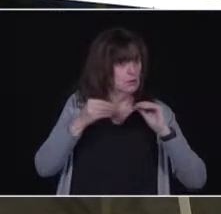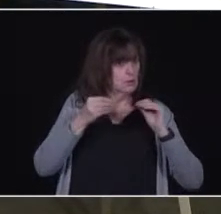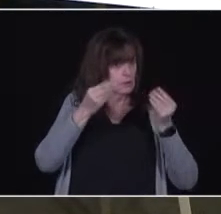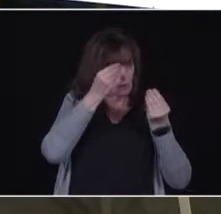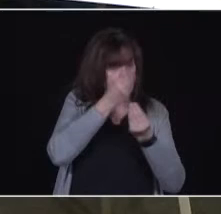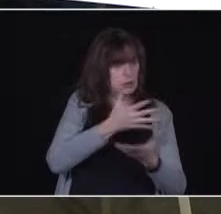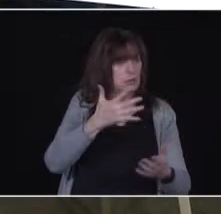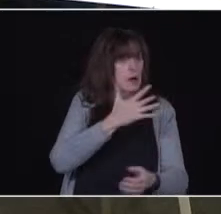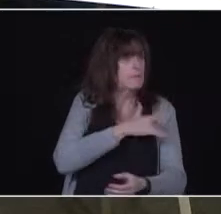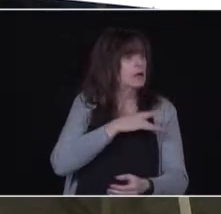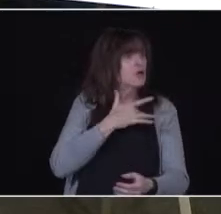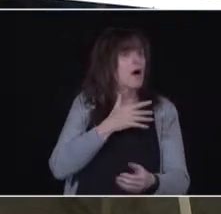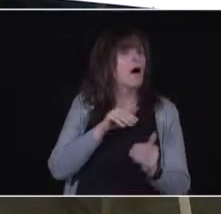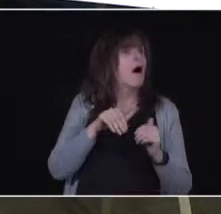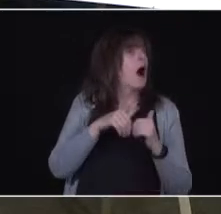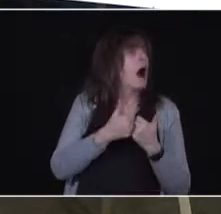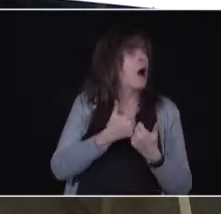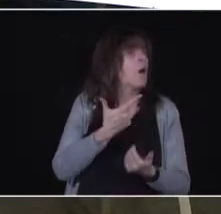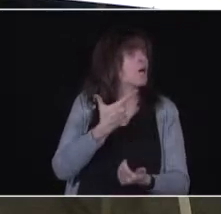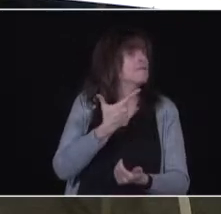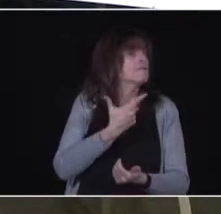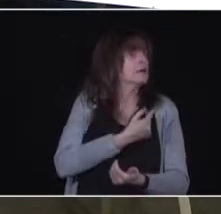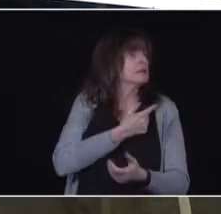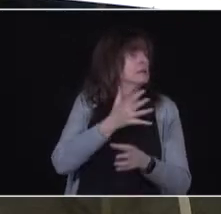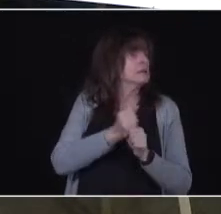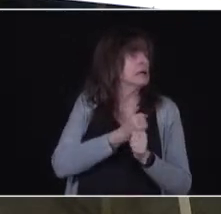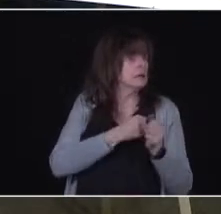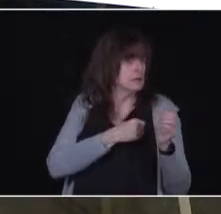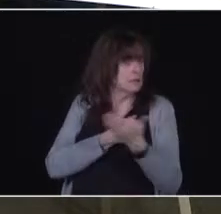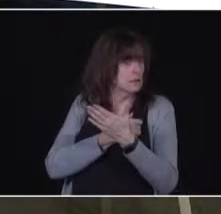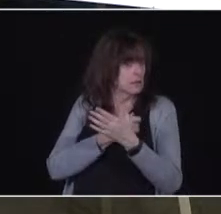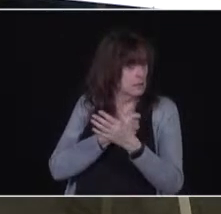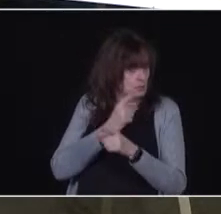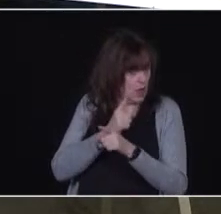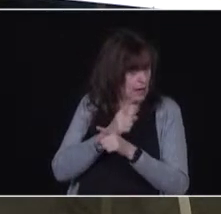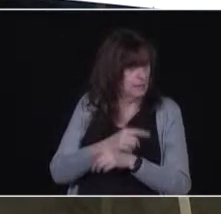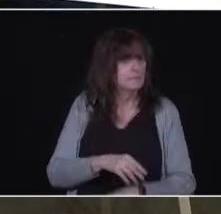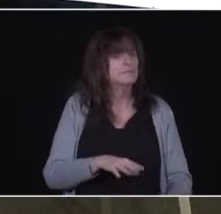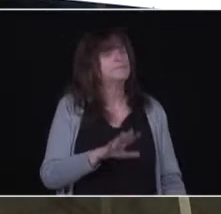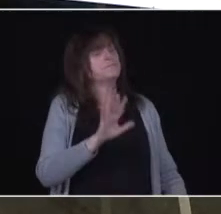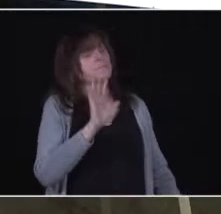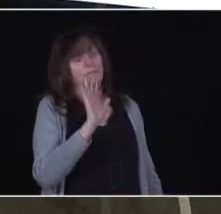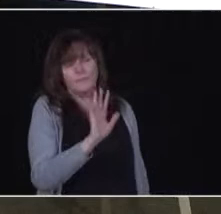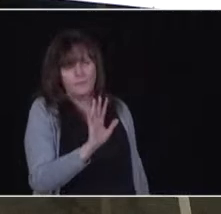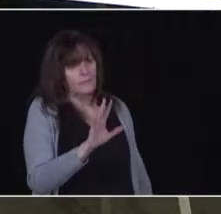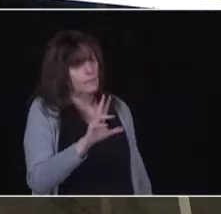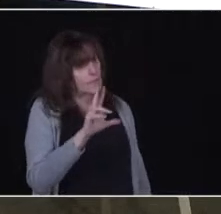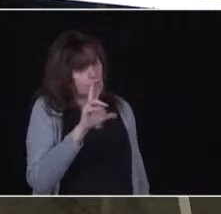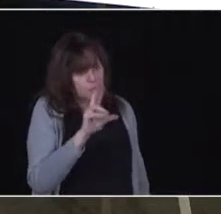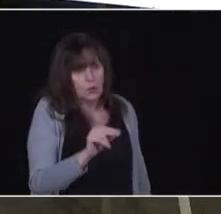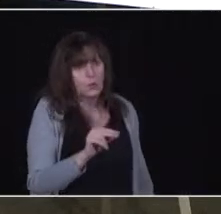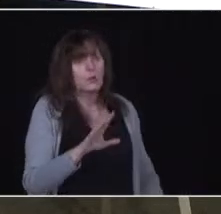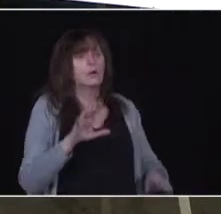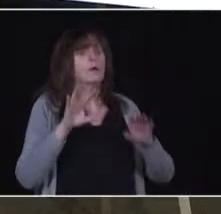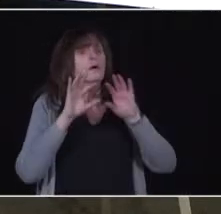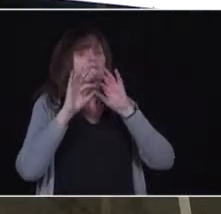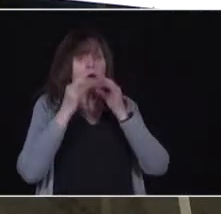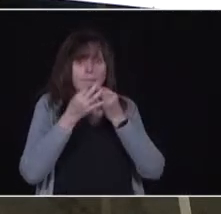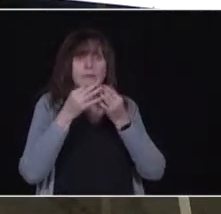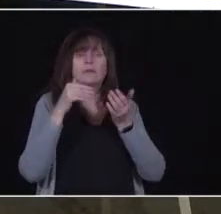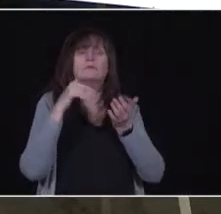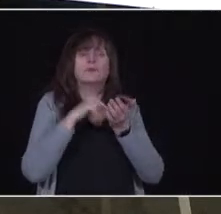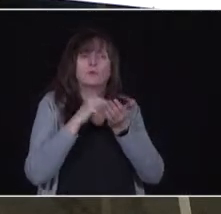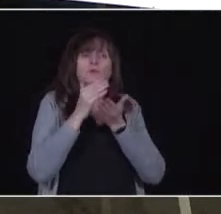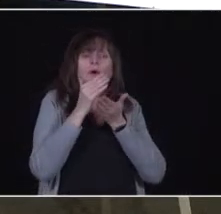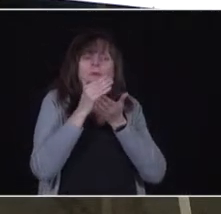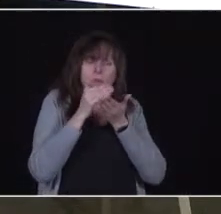shots. Do I have that right? No, do not. Family doctors will deliver shots. They will not do it in their own offices